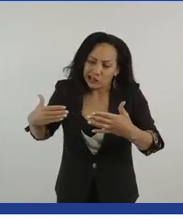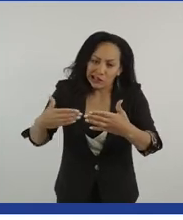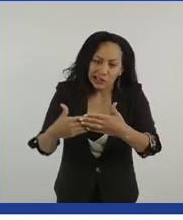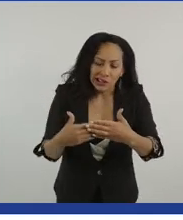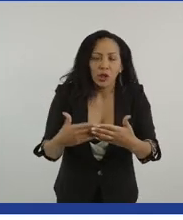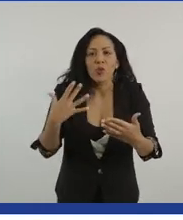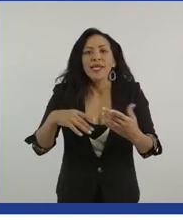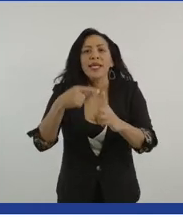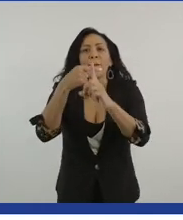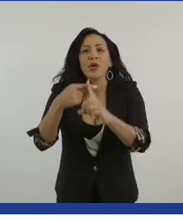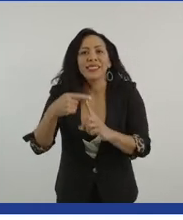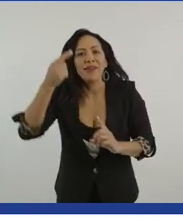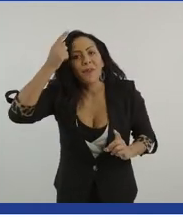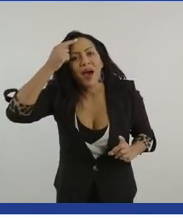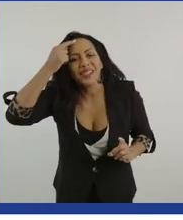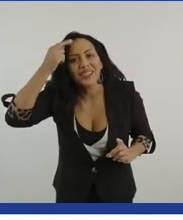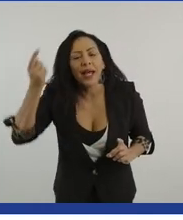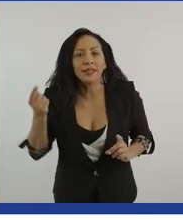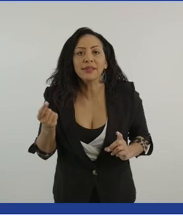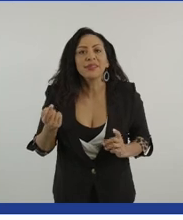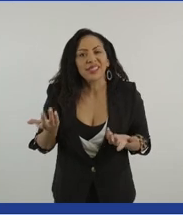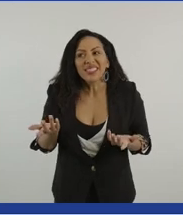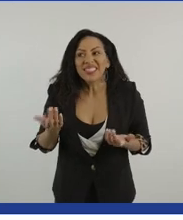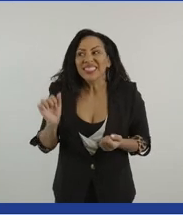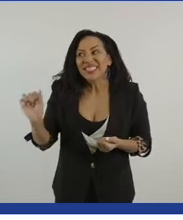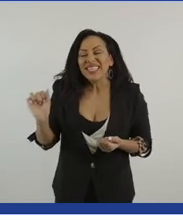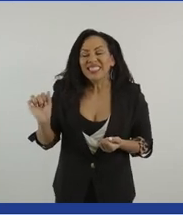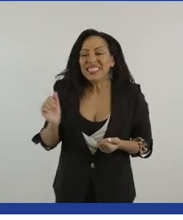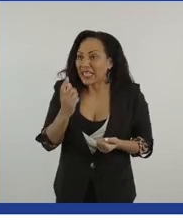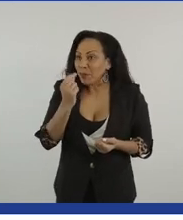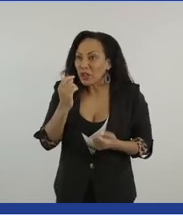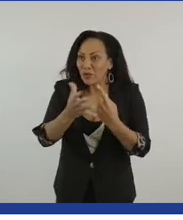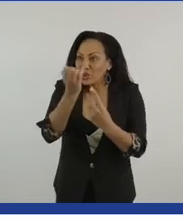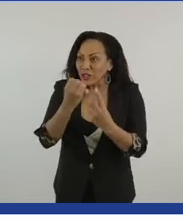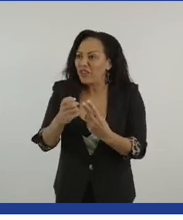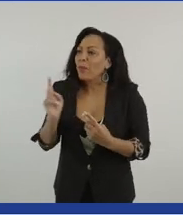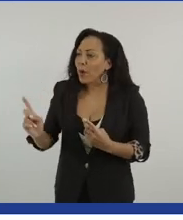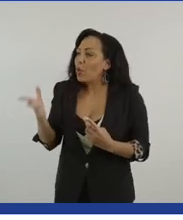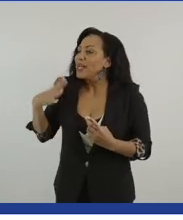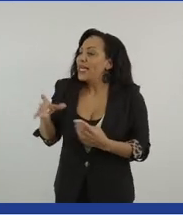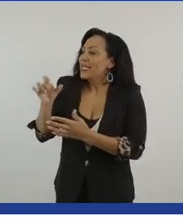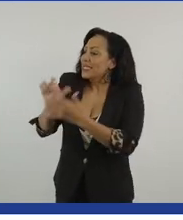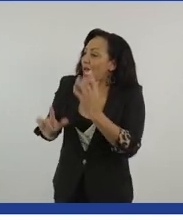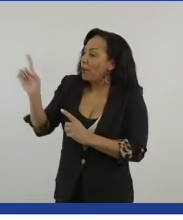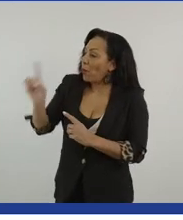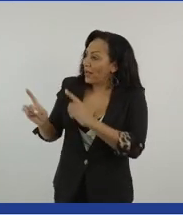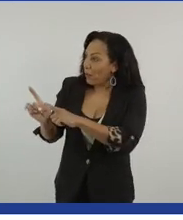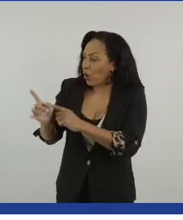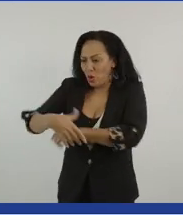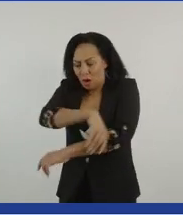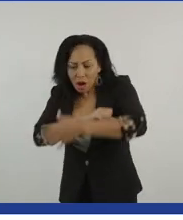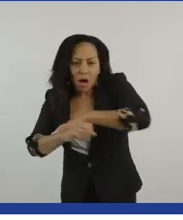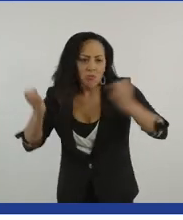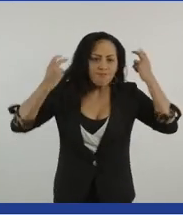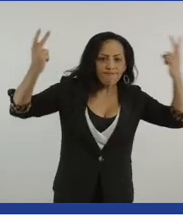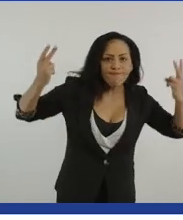mindset about it. It is possible, but it's about having people within the disability community that are doers, that are proactive and